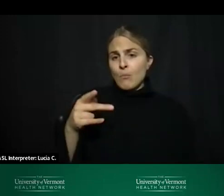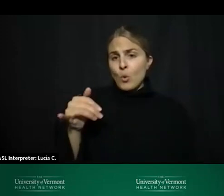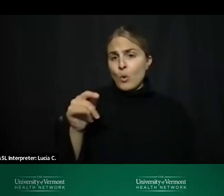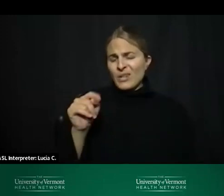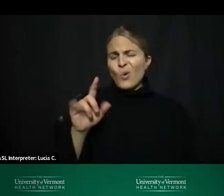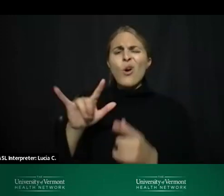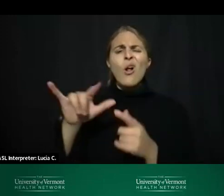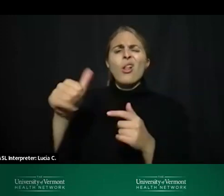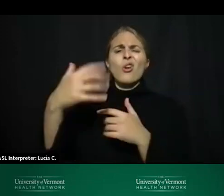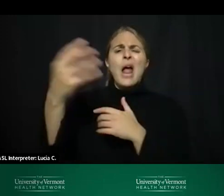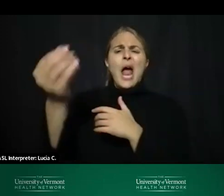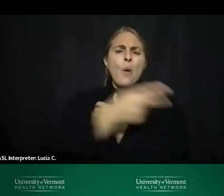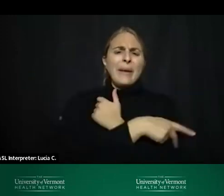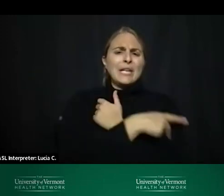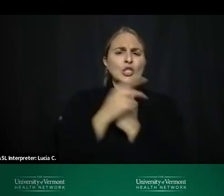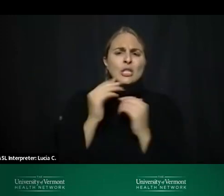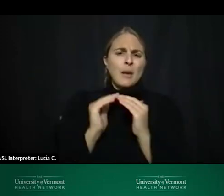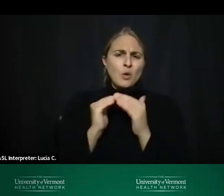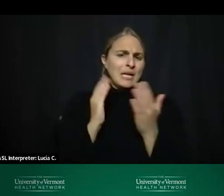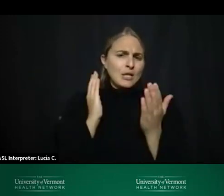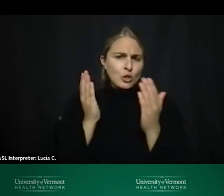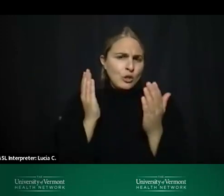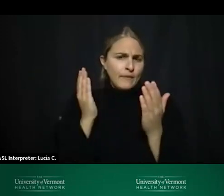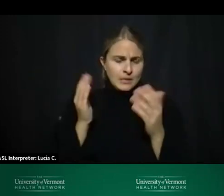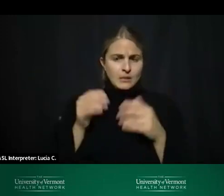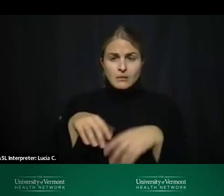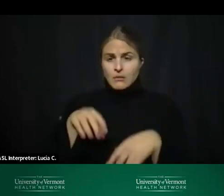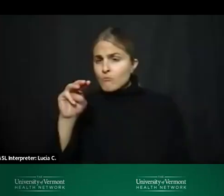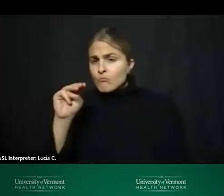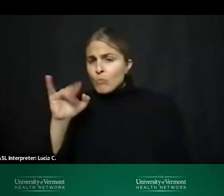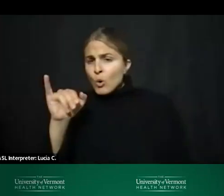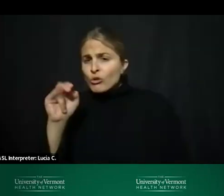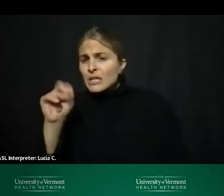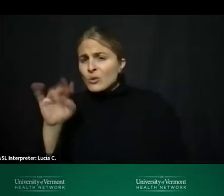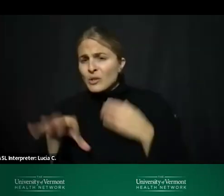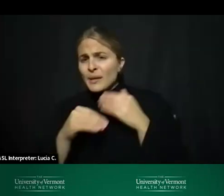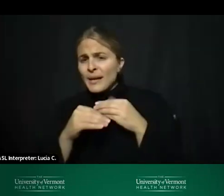community um services maureen would you add anything